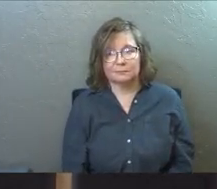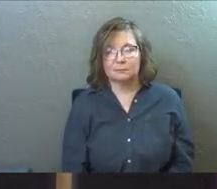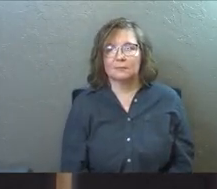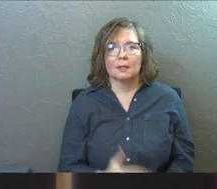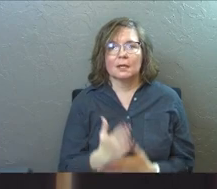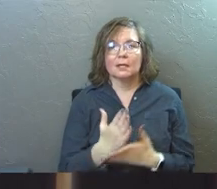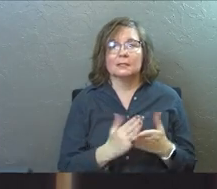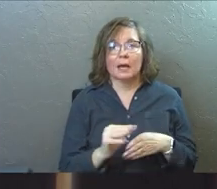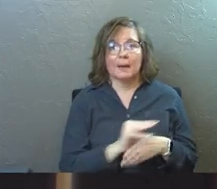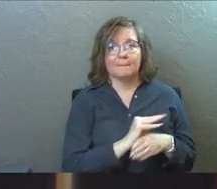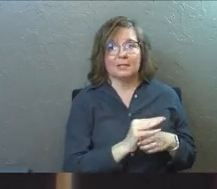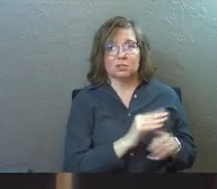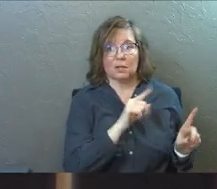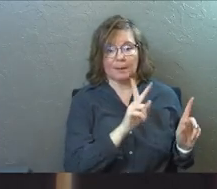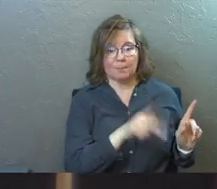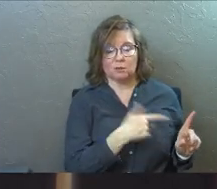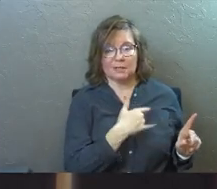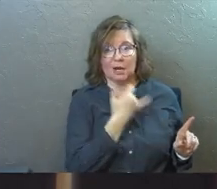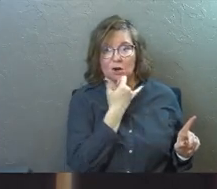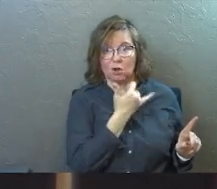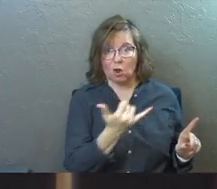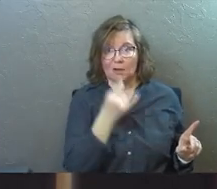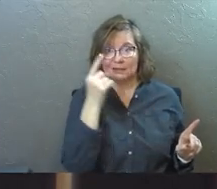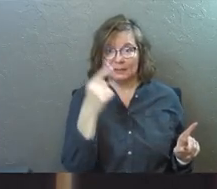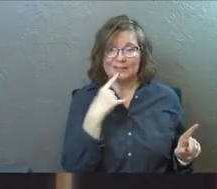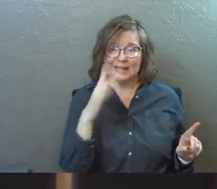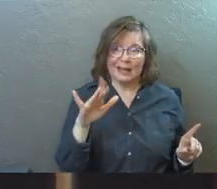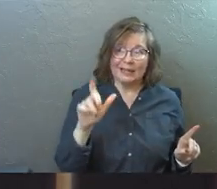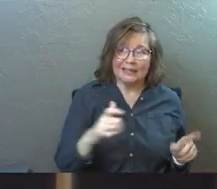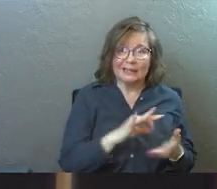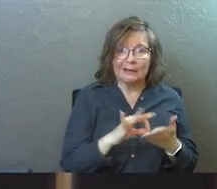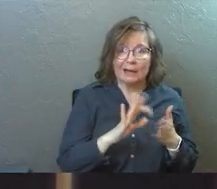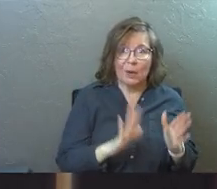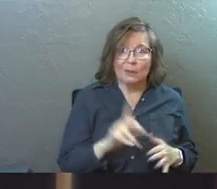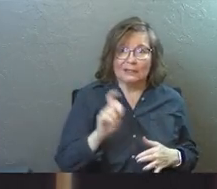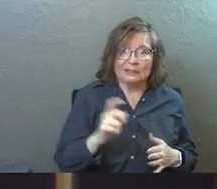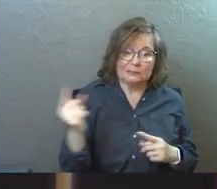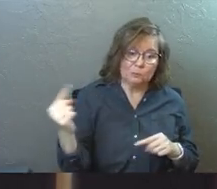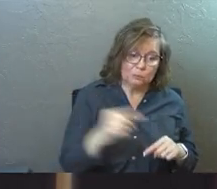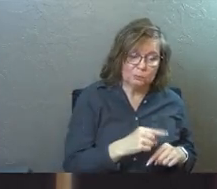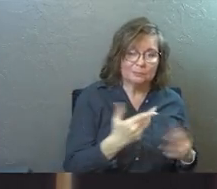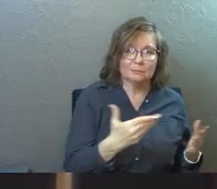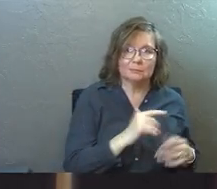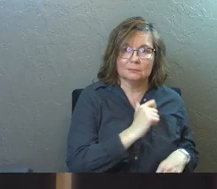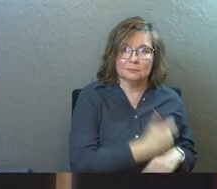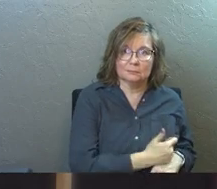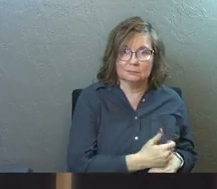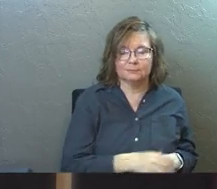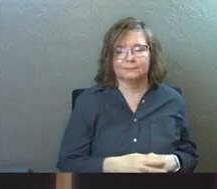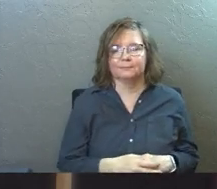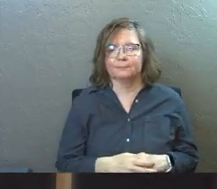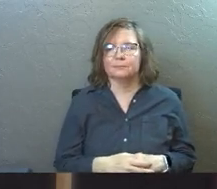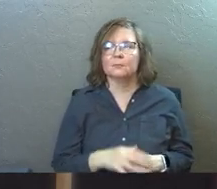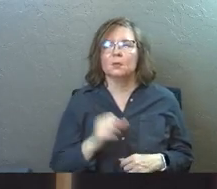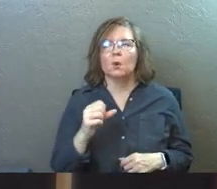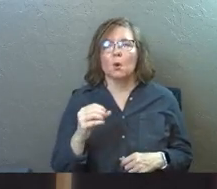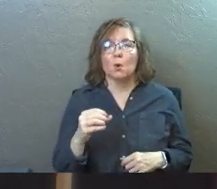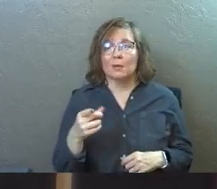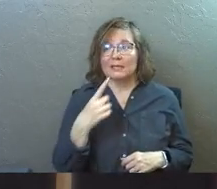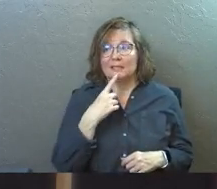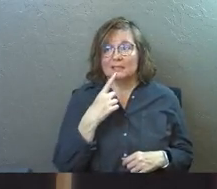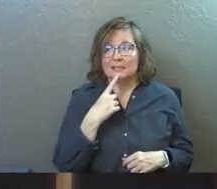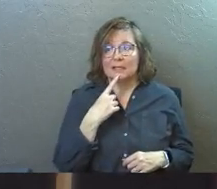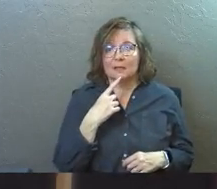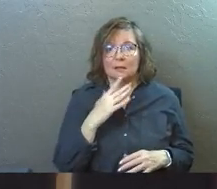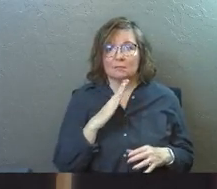Because some missionary person had called him up and said that they needed an accountant down there. And so he